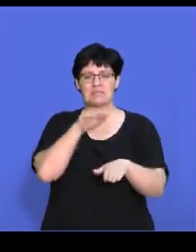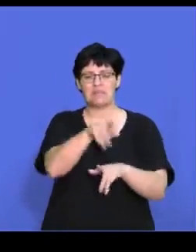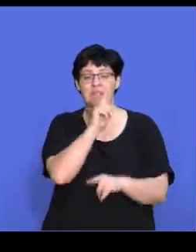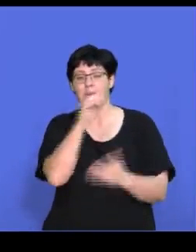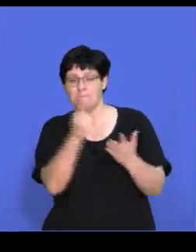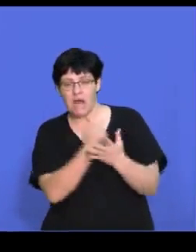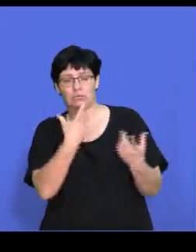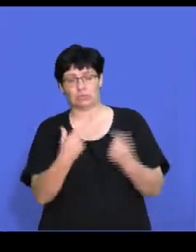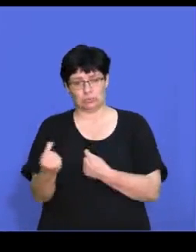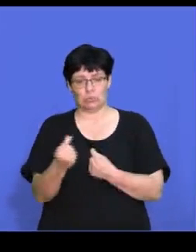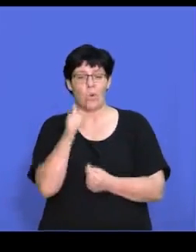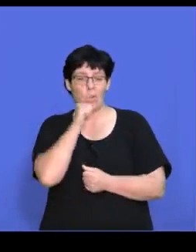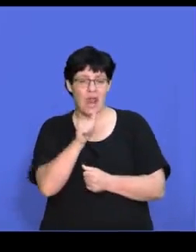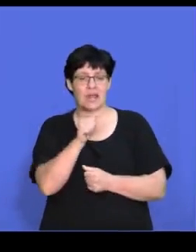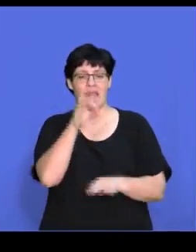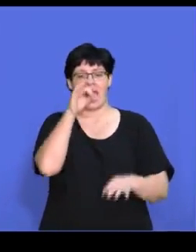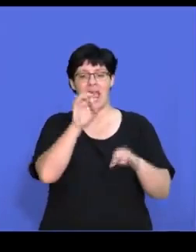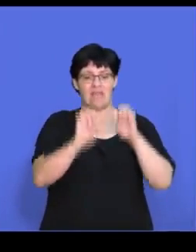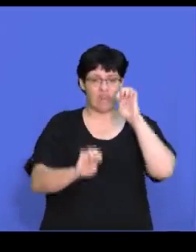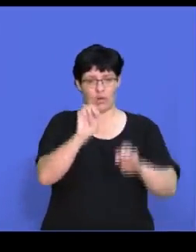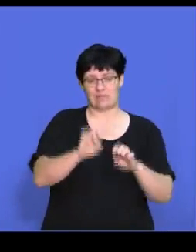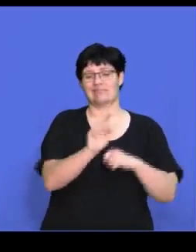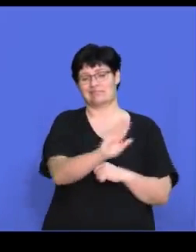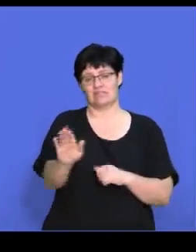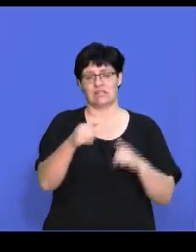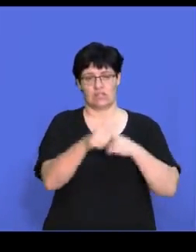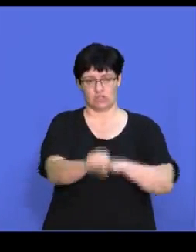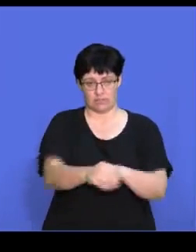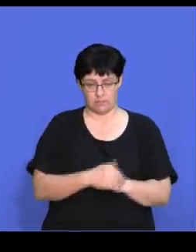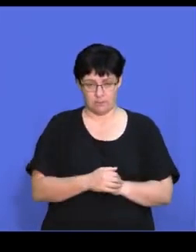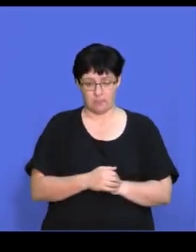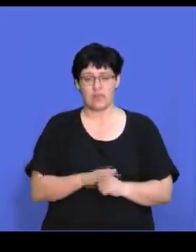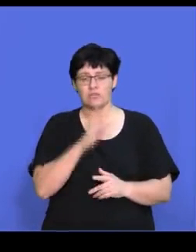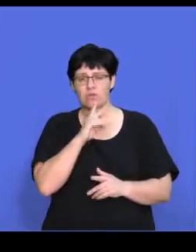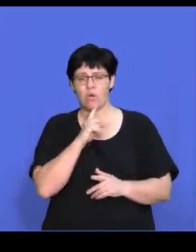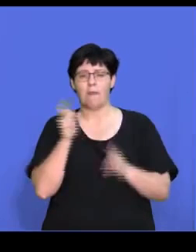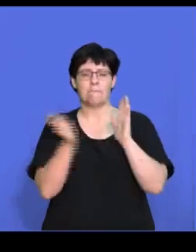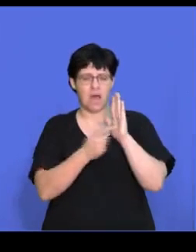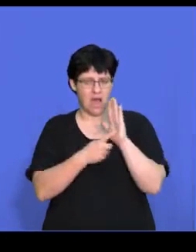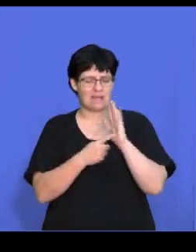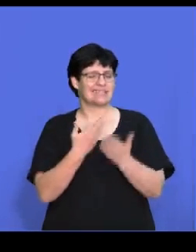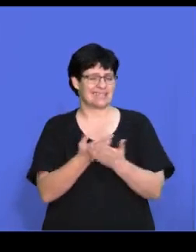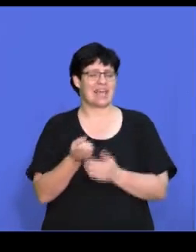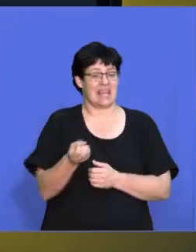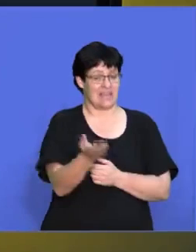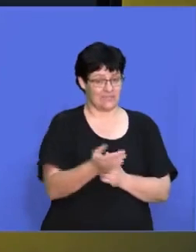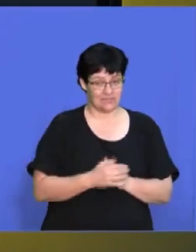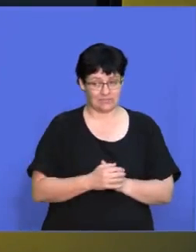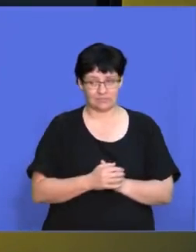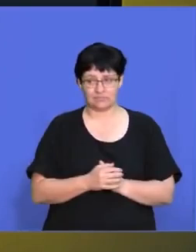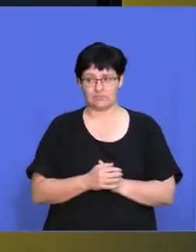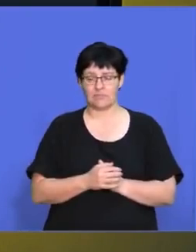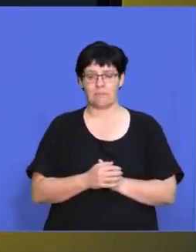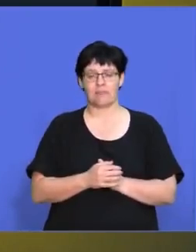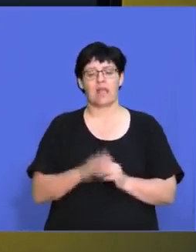they should consider when evaluating strategies. So I've also given you potential marks that this